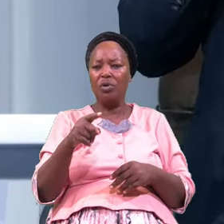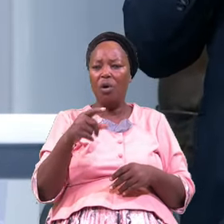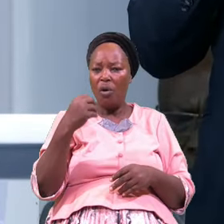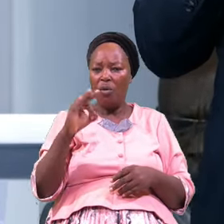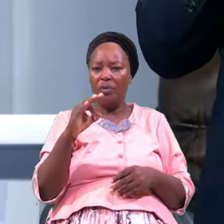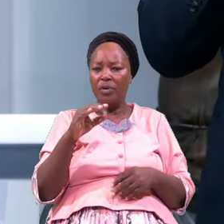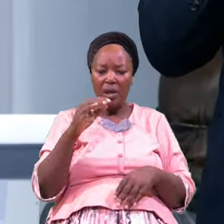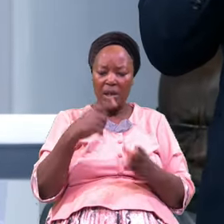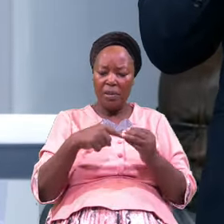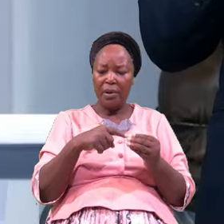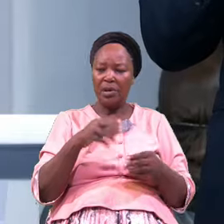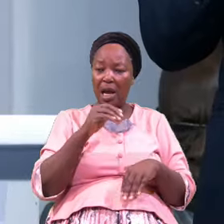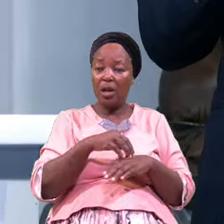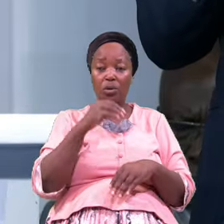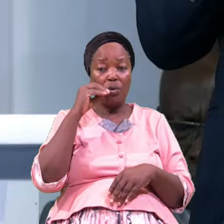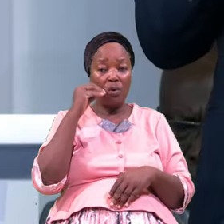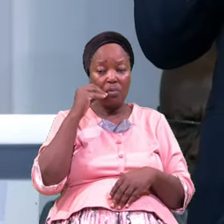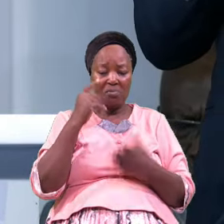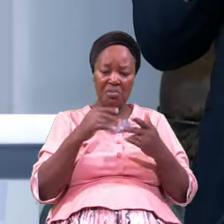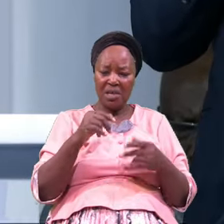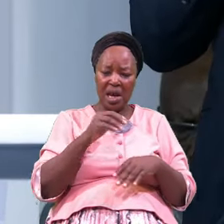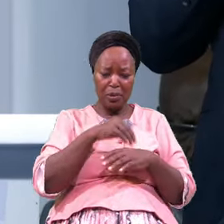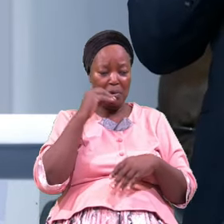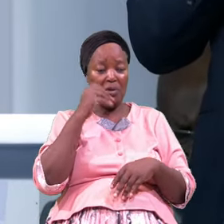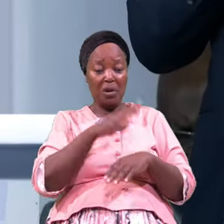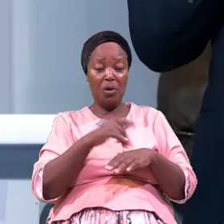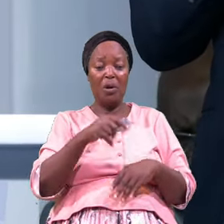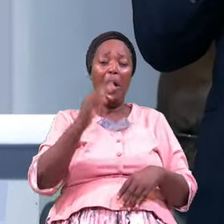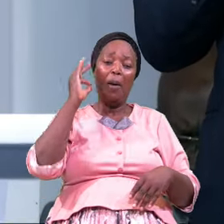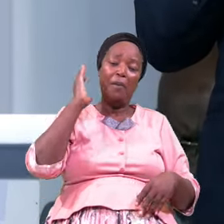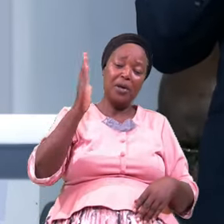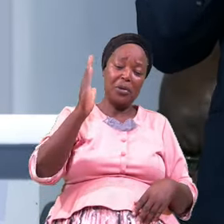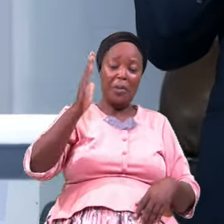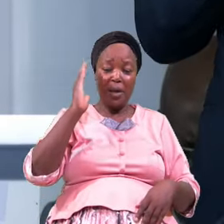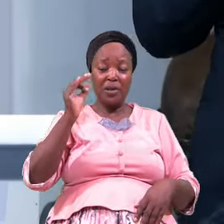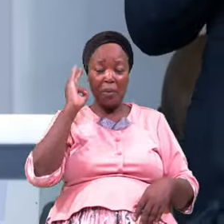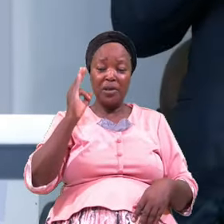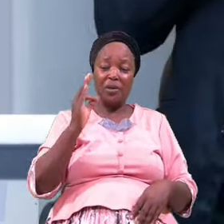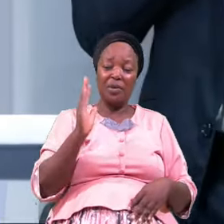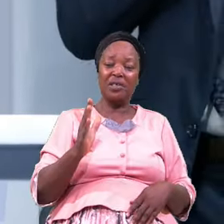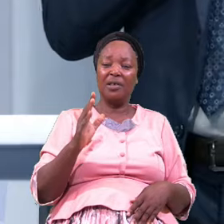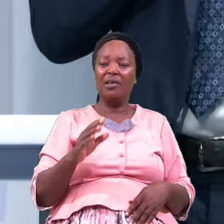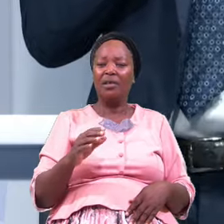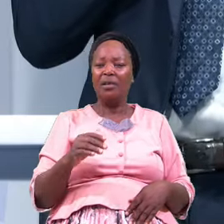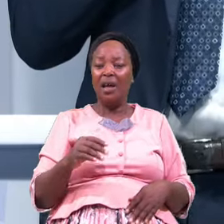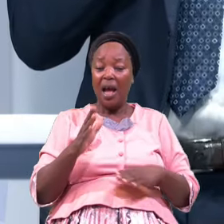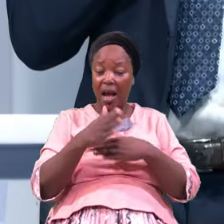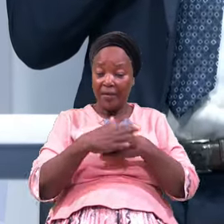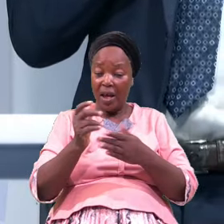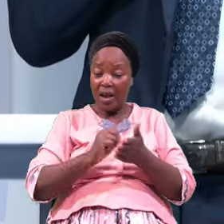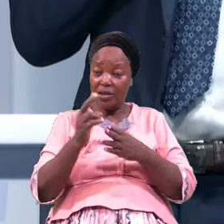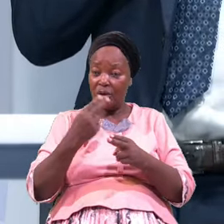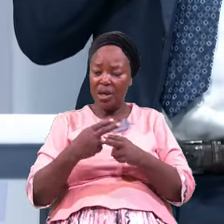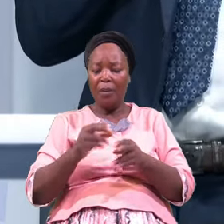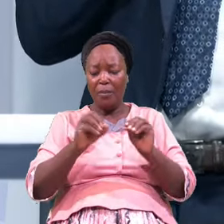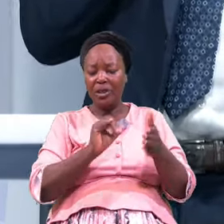Maybe They Know You As Pastor After Writing Your Name You Should Also Put That Name There So That If We